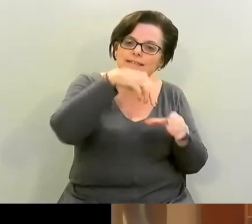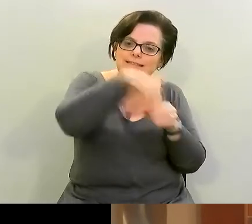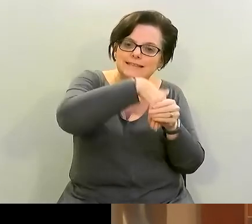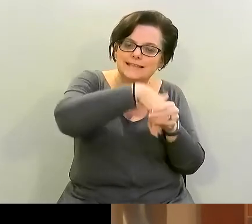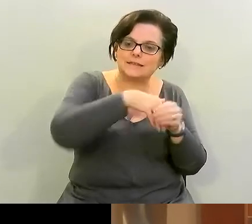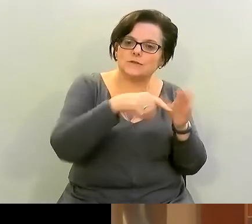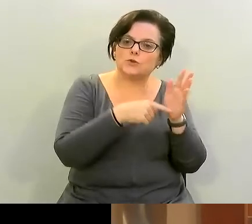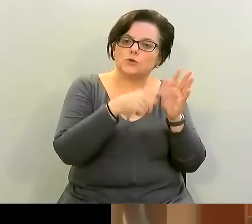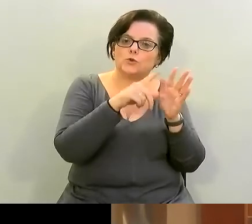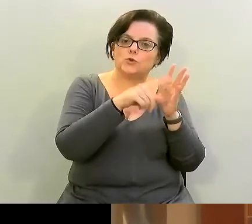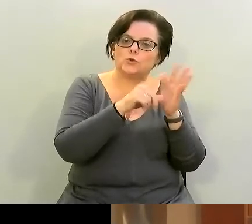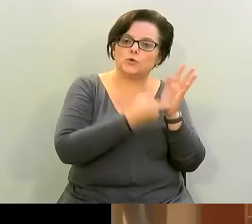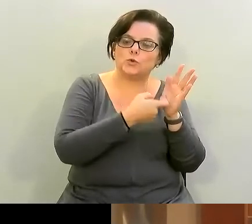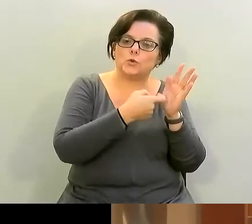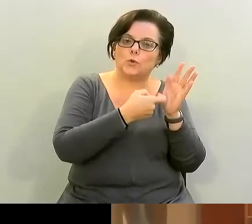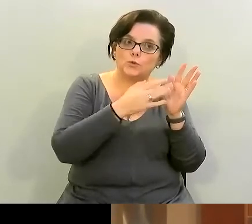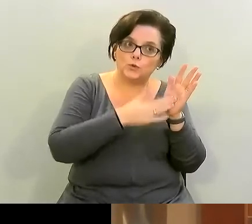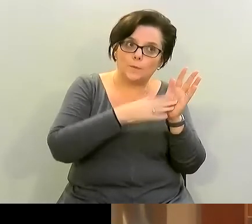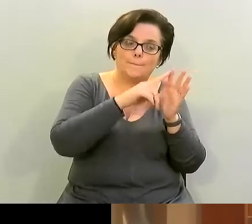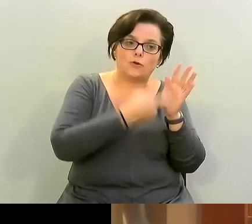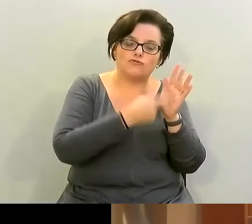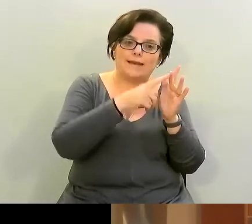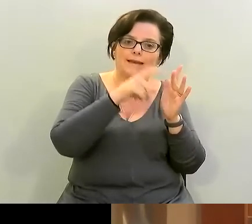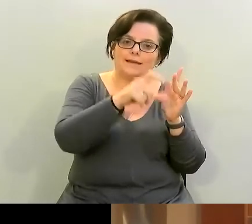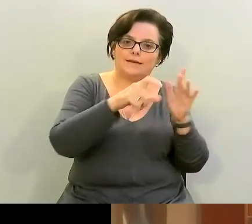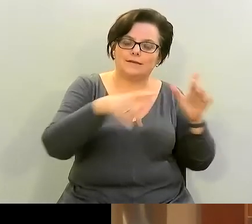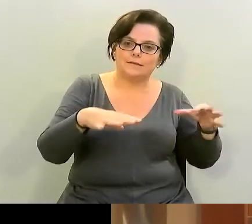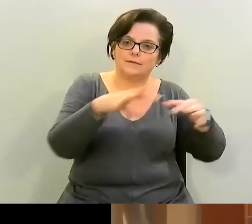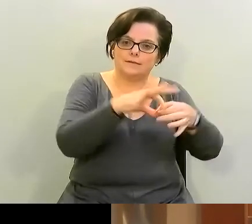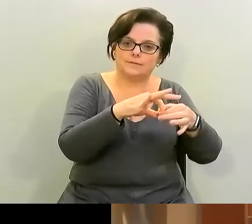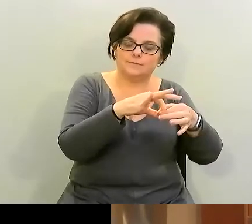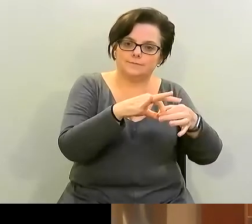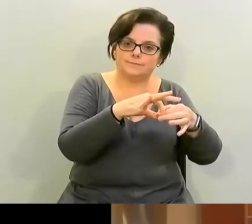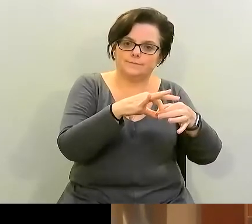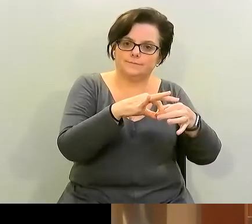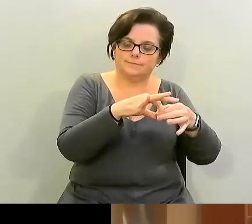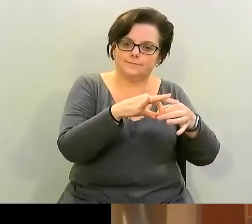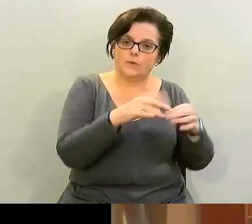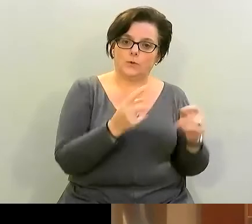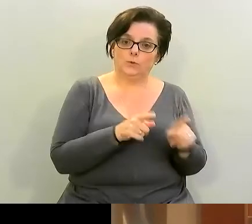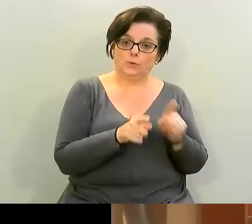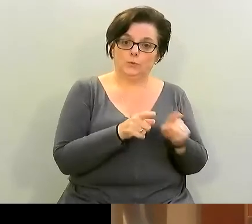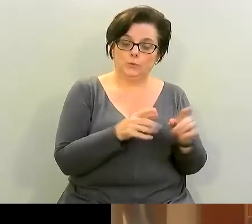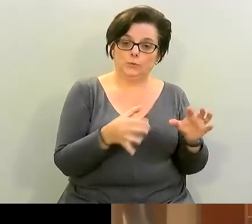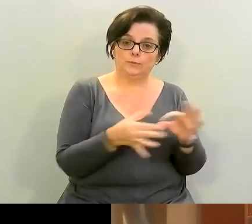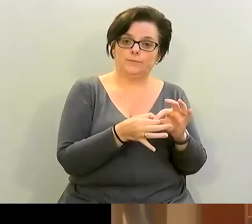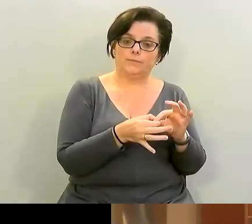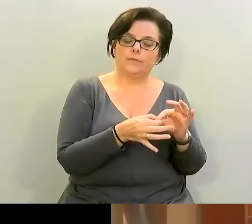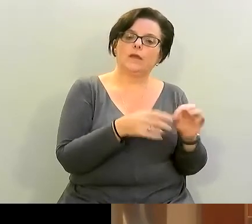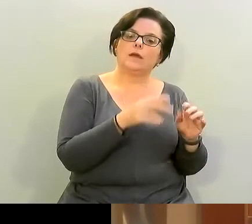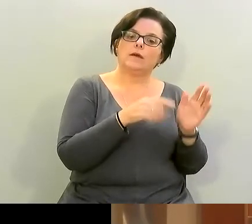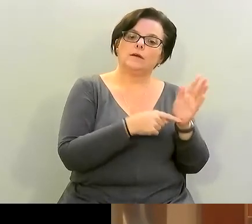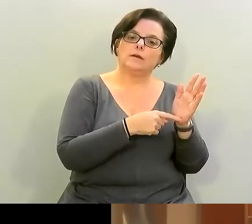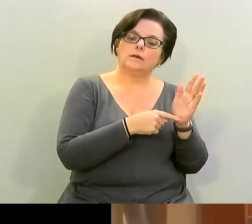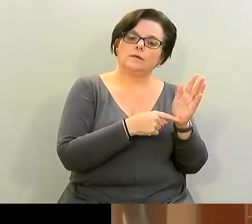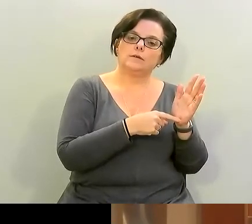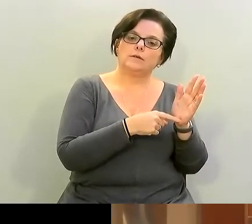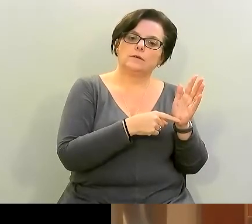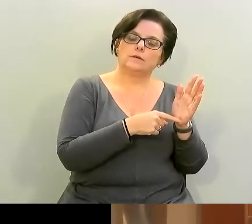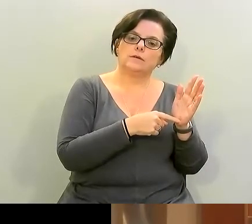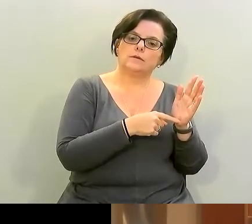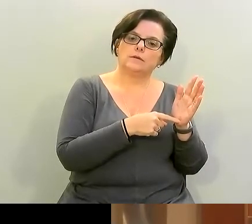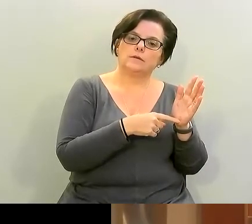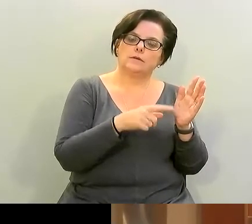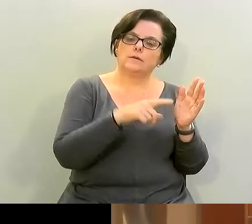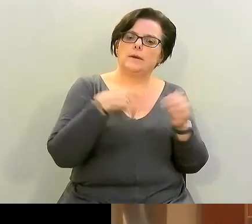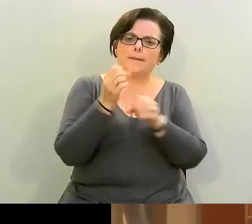spice often called curry spice but it's one of the ingredients and on its own it's called turmeric why do i